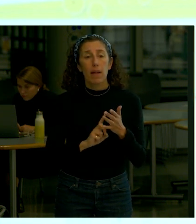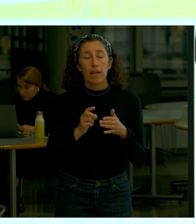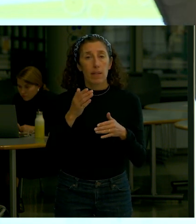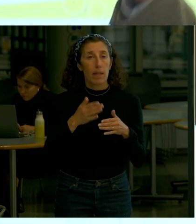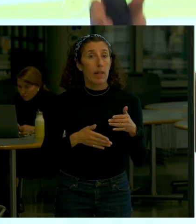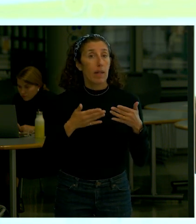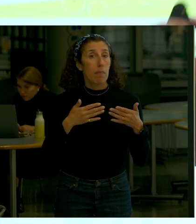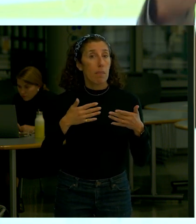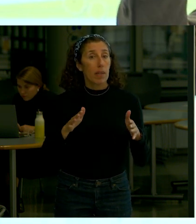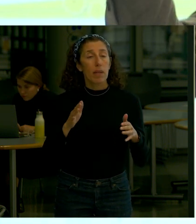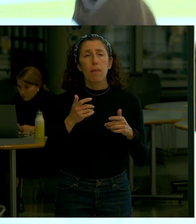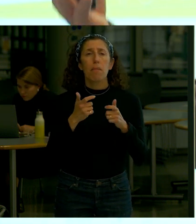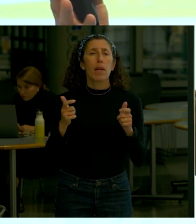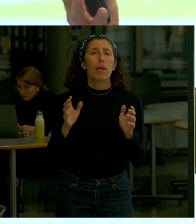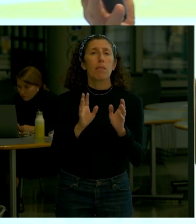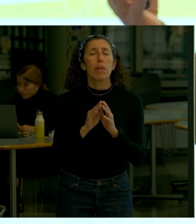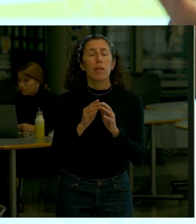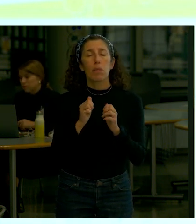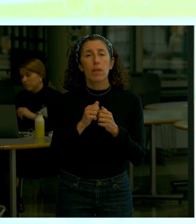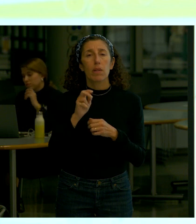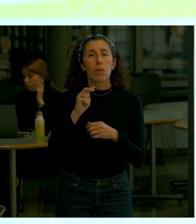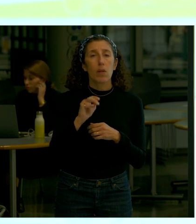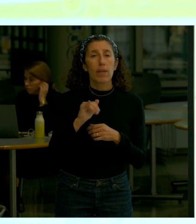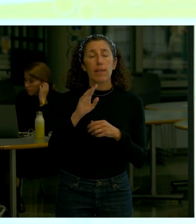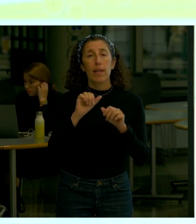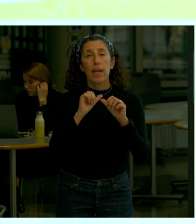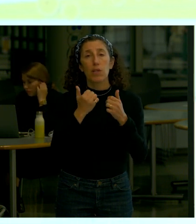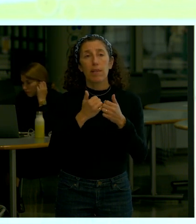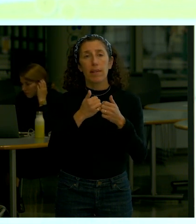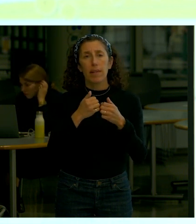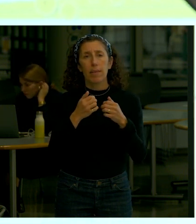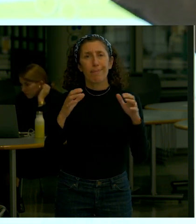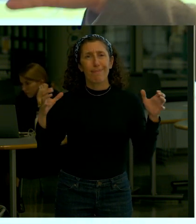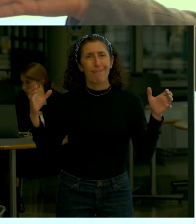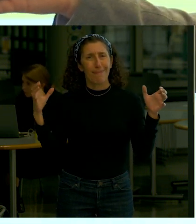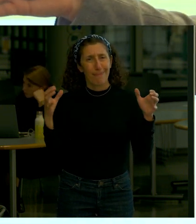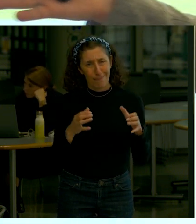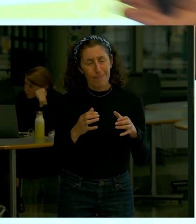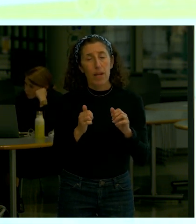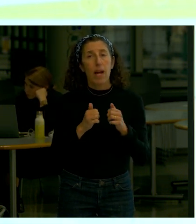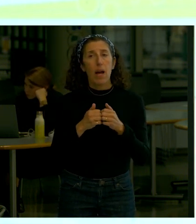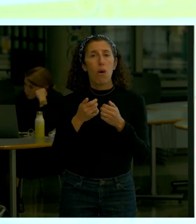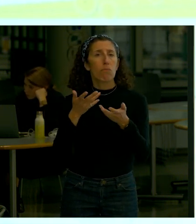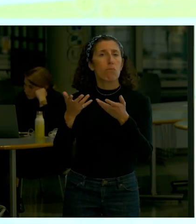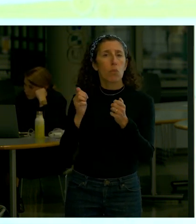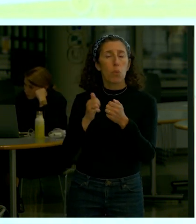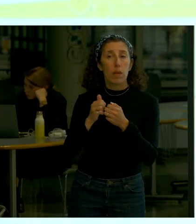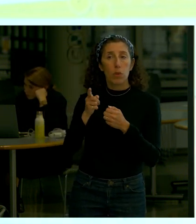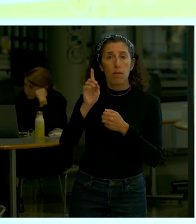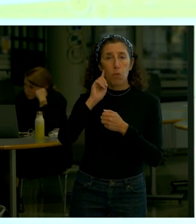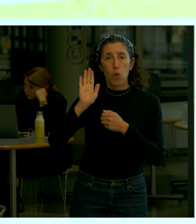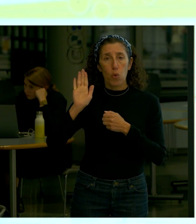DOT, DEP and all the other city agencies and align with their shutdown plan because just